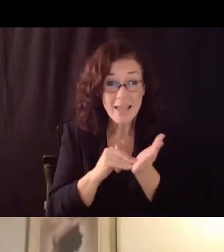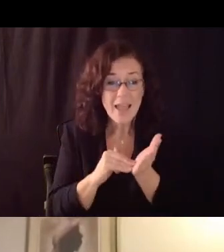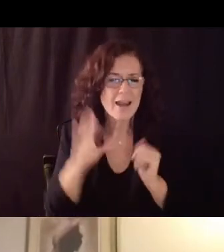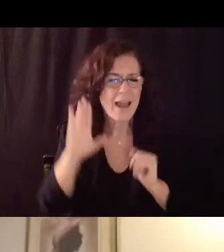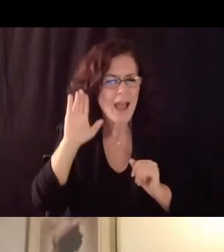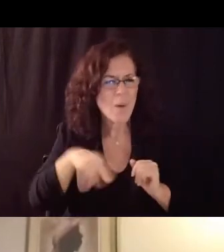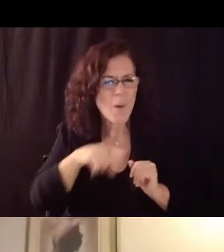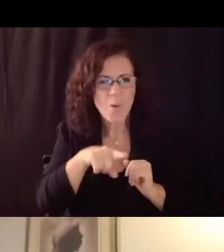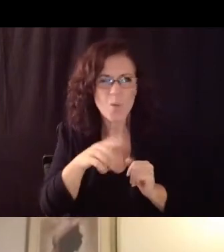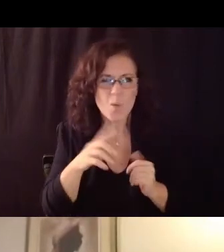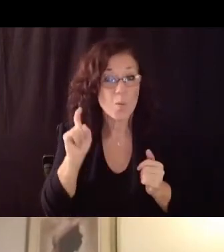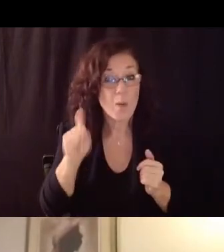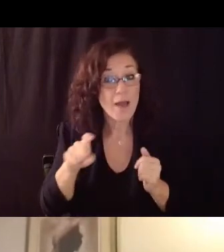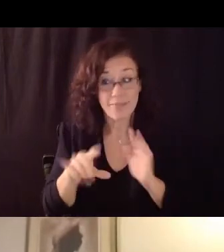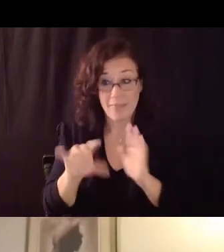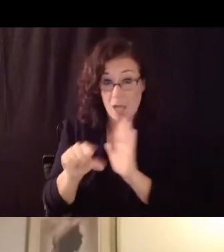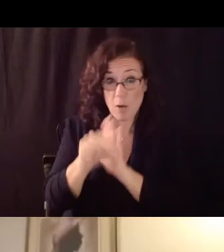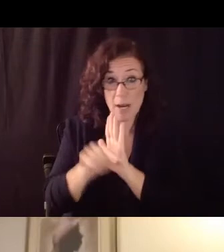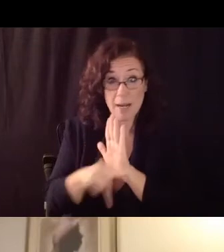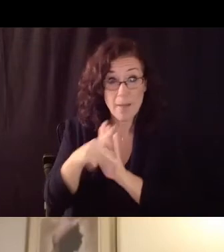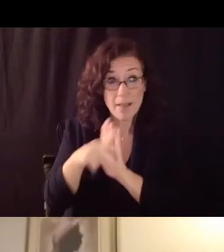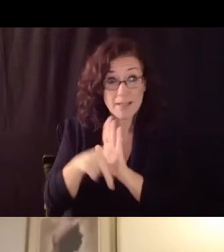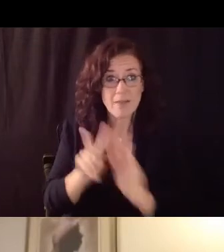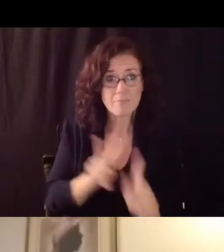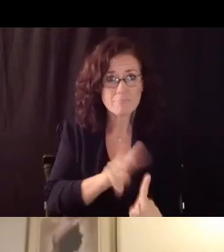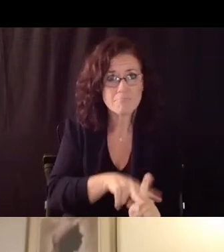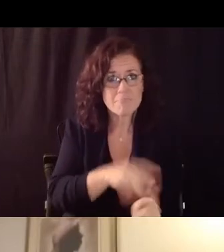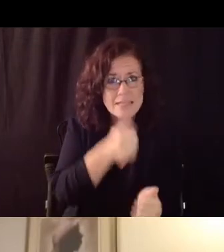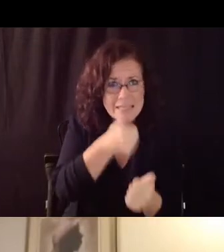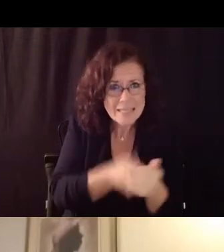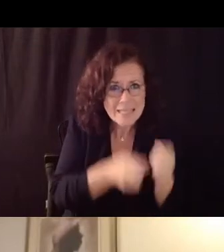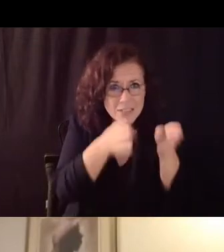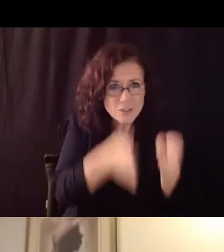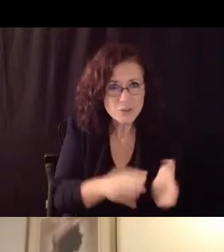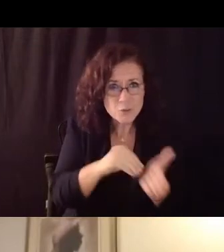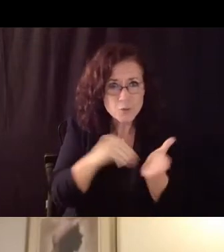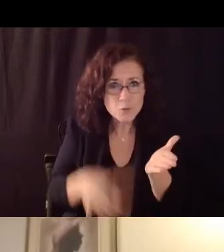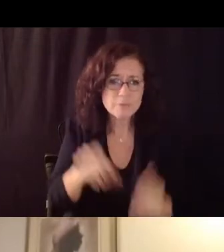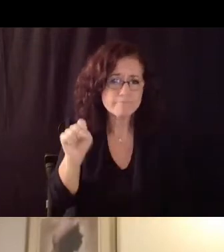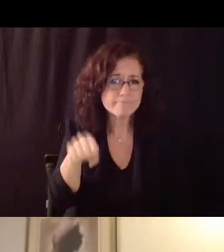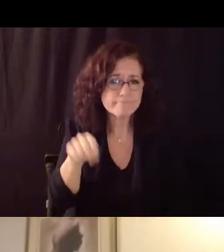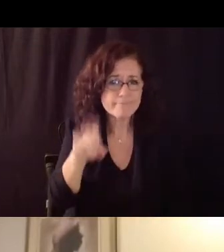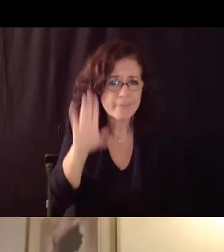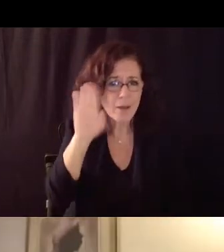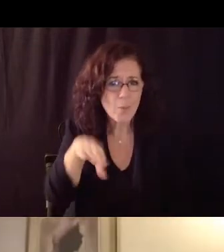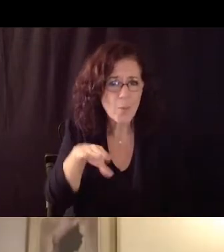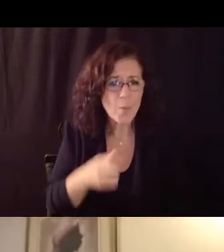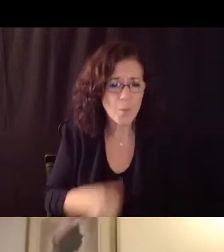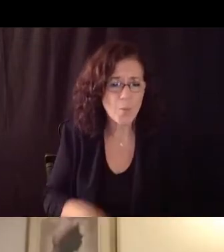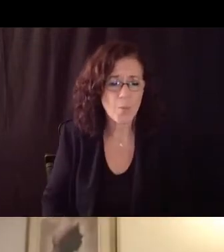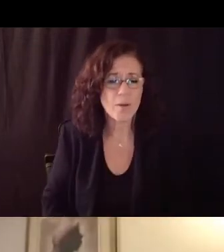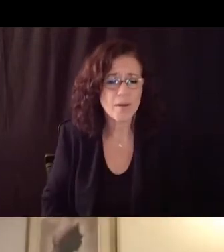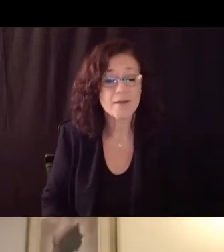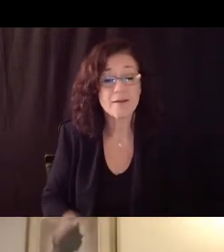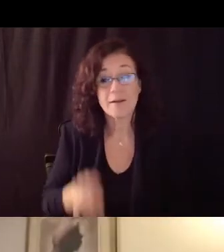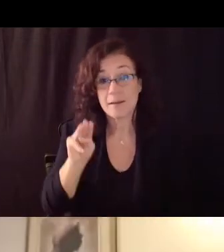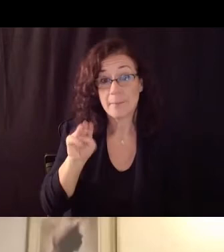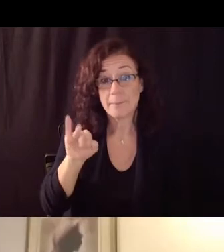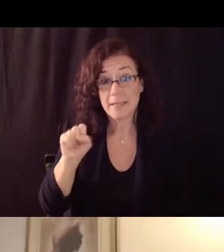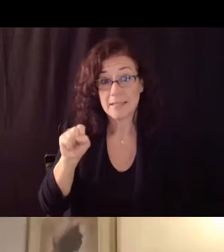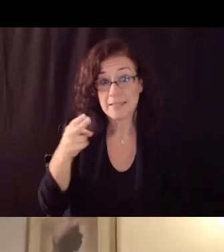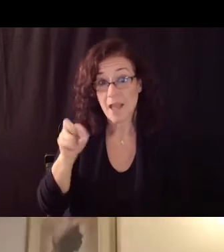uh situation for each student and i think um miss harrah spoke to the mental health